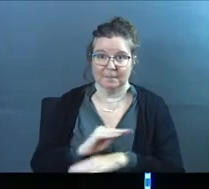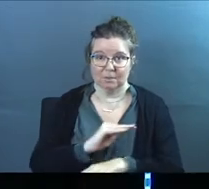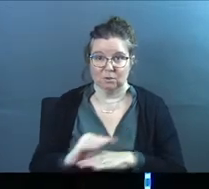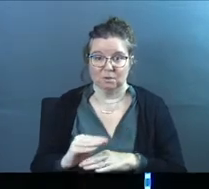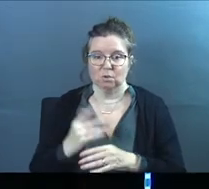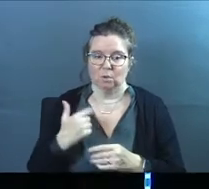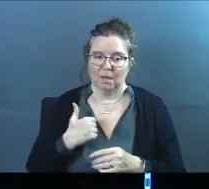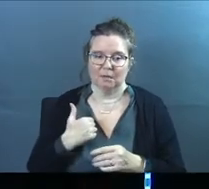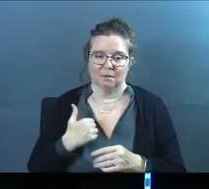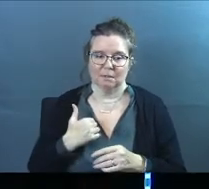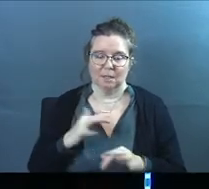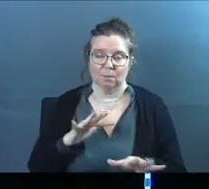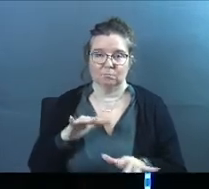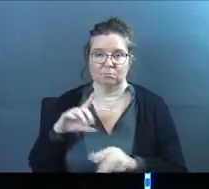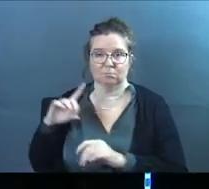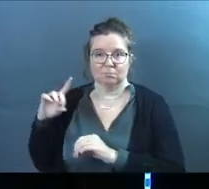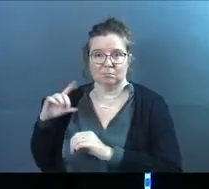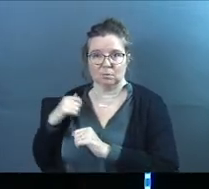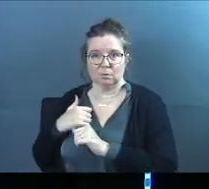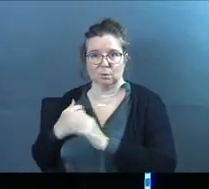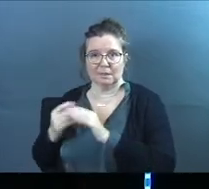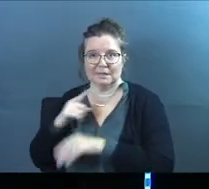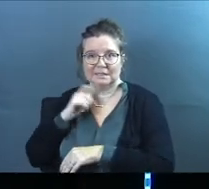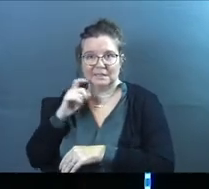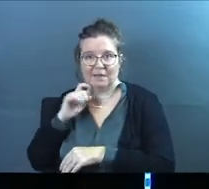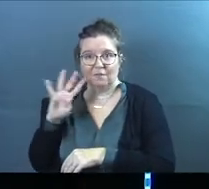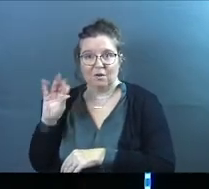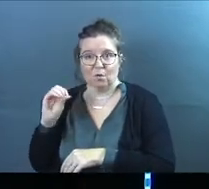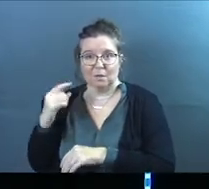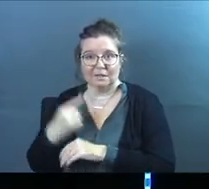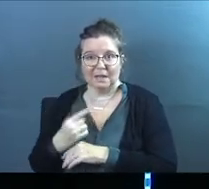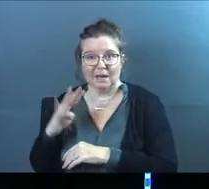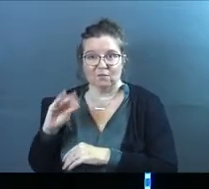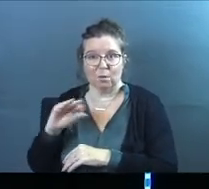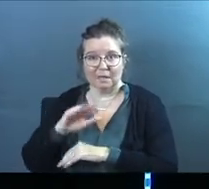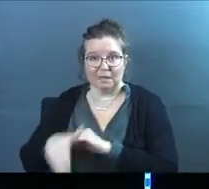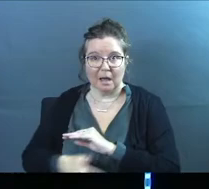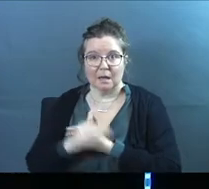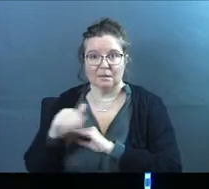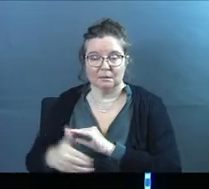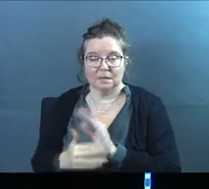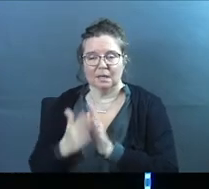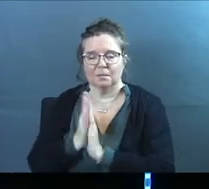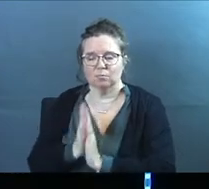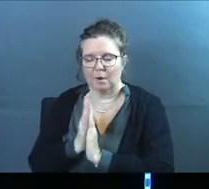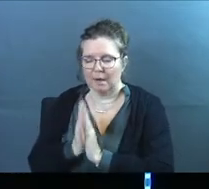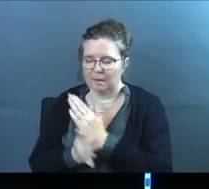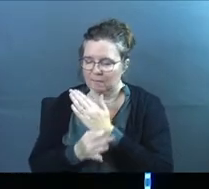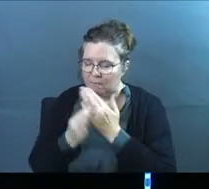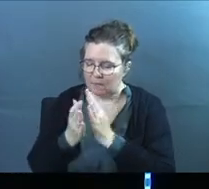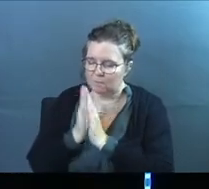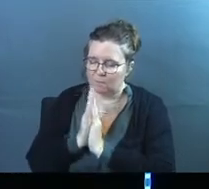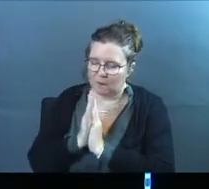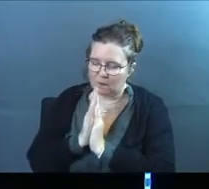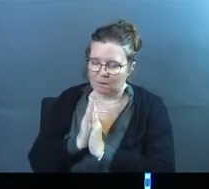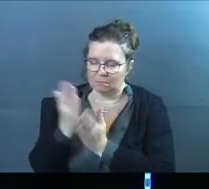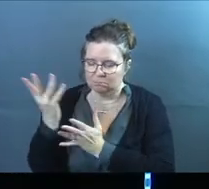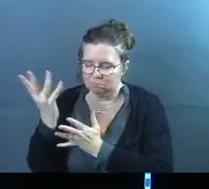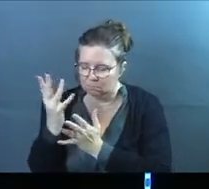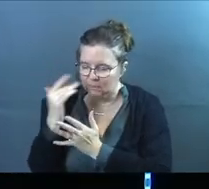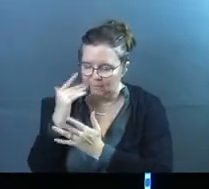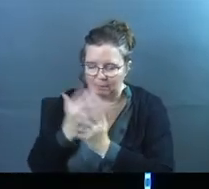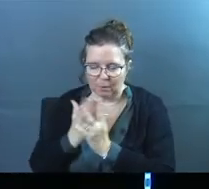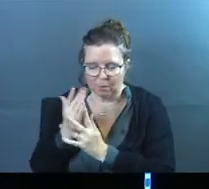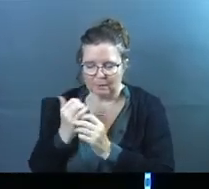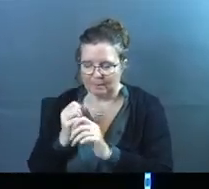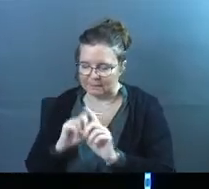he got away in the desert, right? 40 days, 40 nights, and he prayed to the Father, had conversations. He fasted and prayed. He's like, I know that if I'm